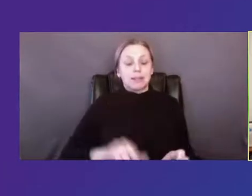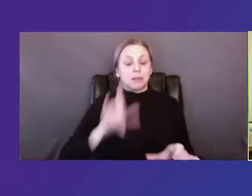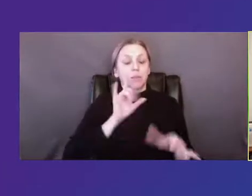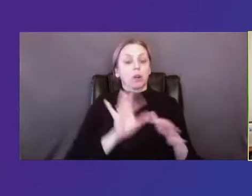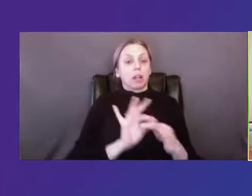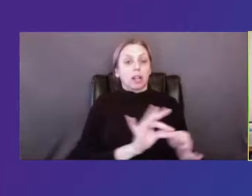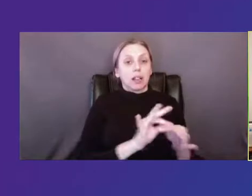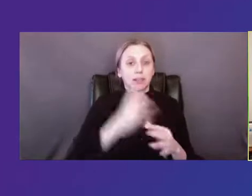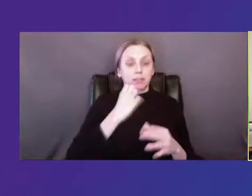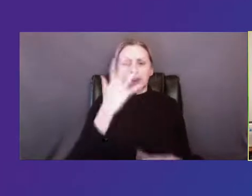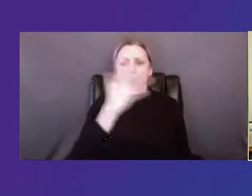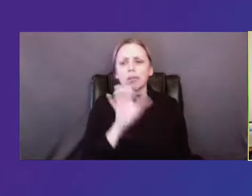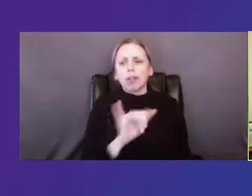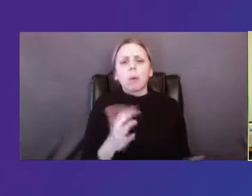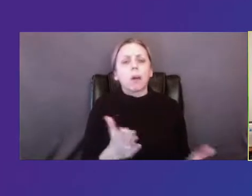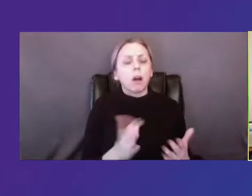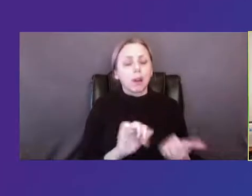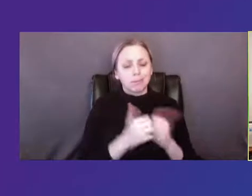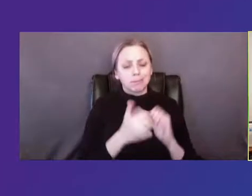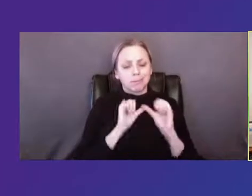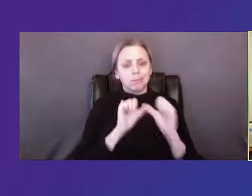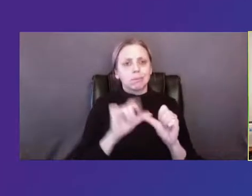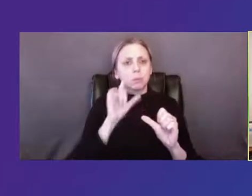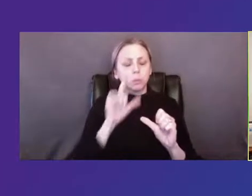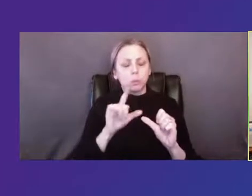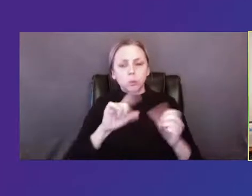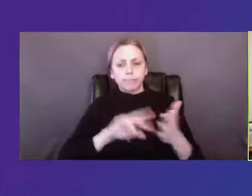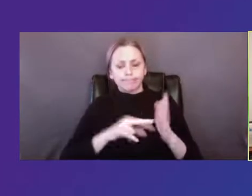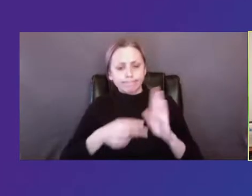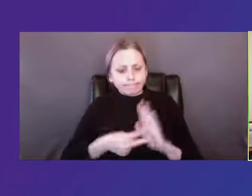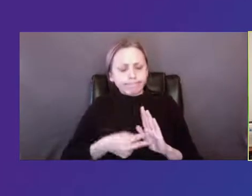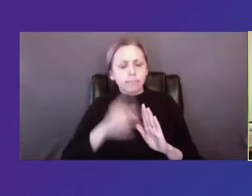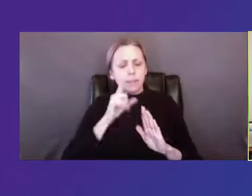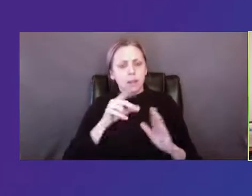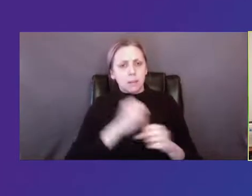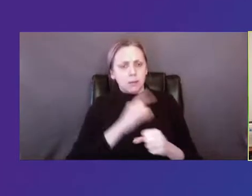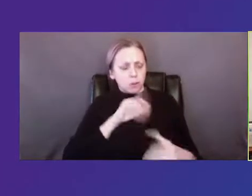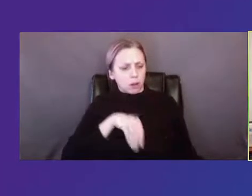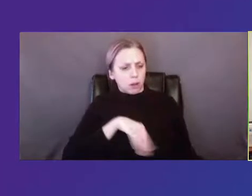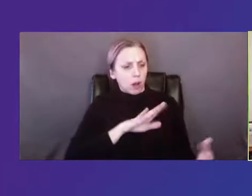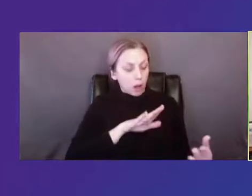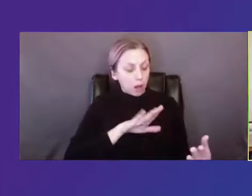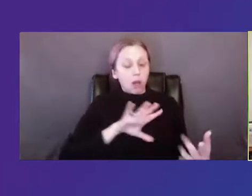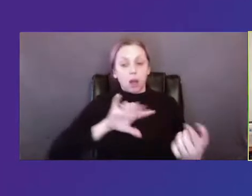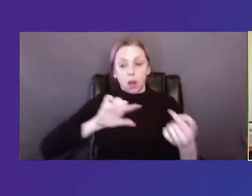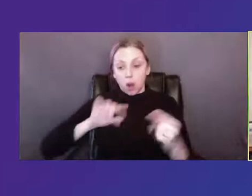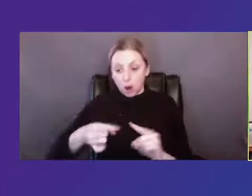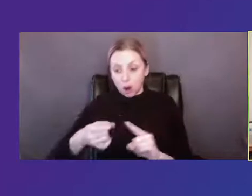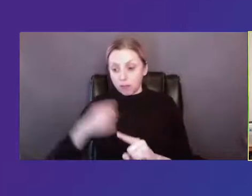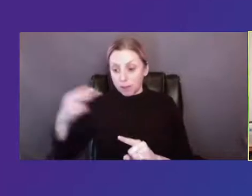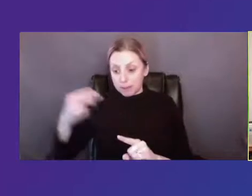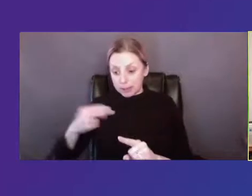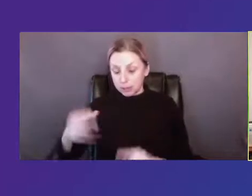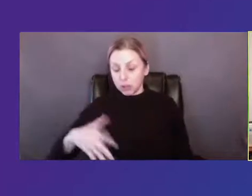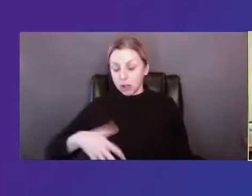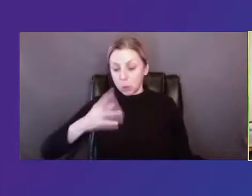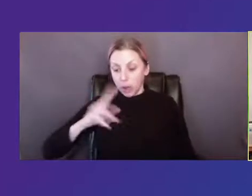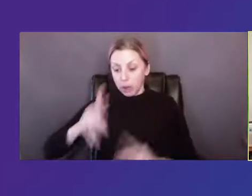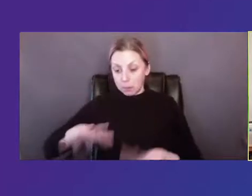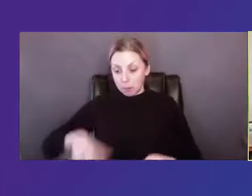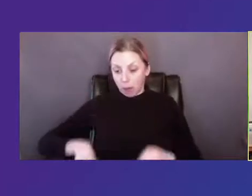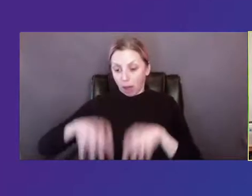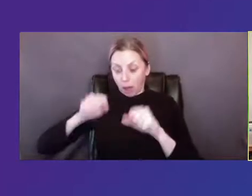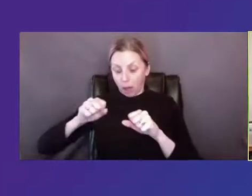how do we continue to intentionally address the harms caused by white supremacy and contribute to a